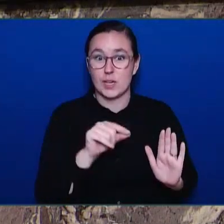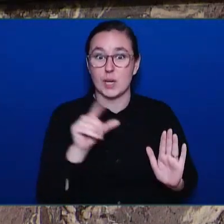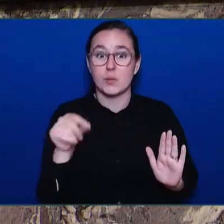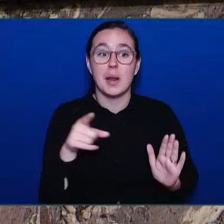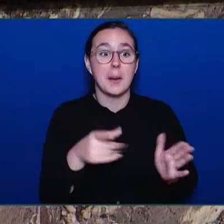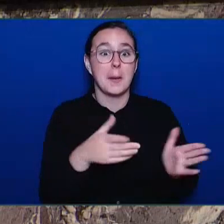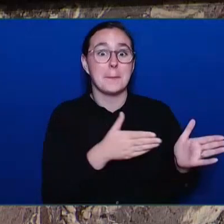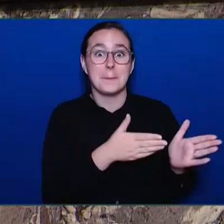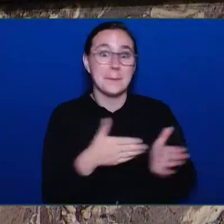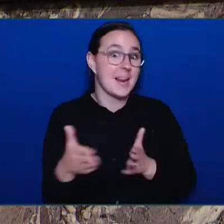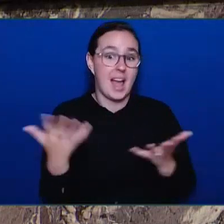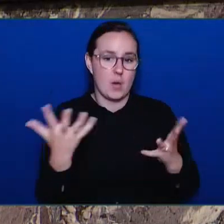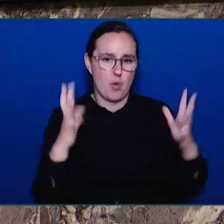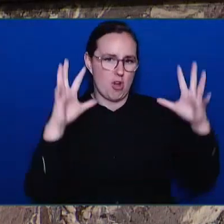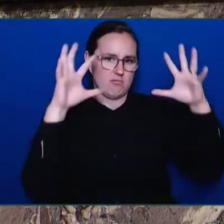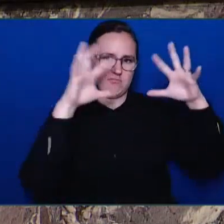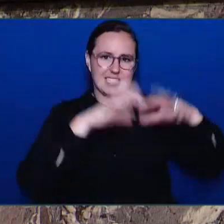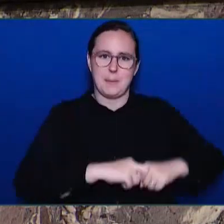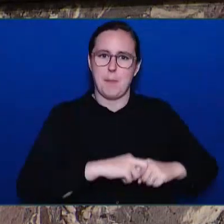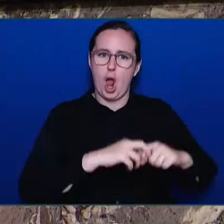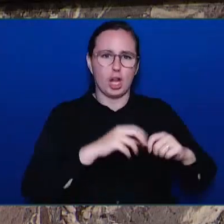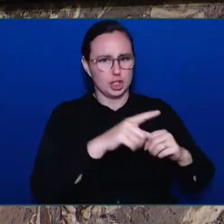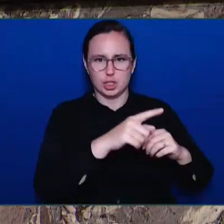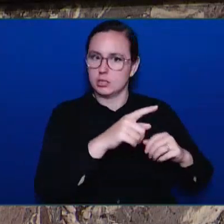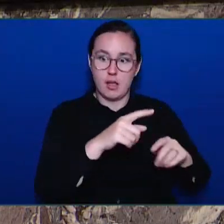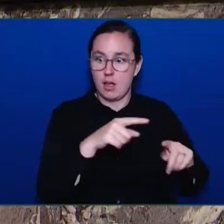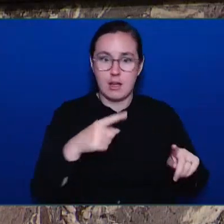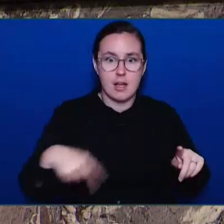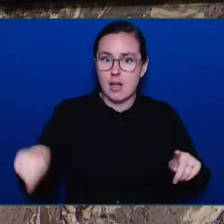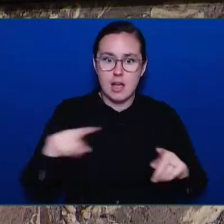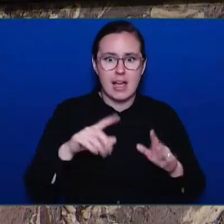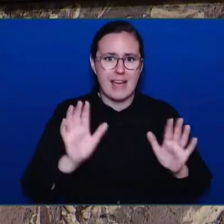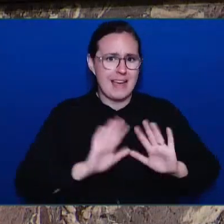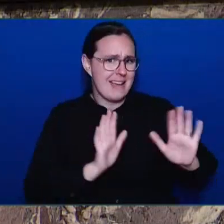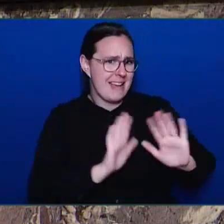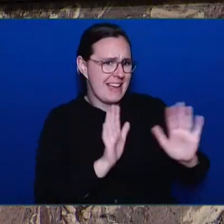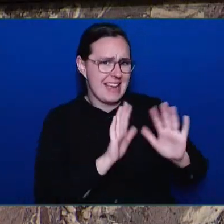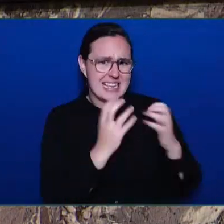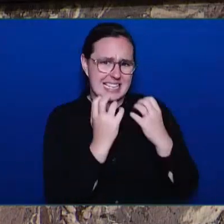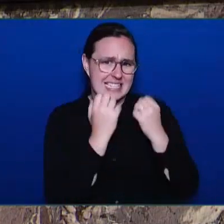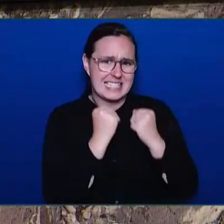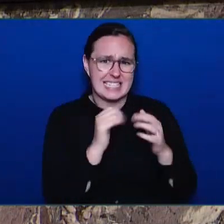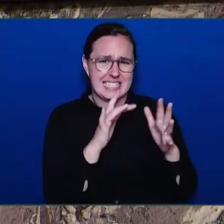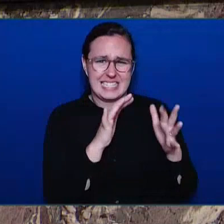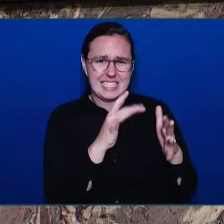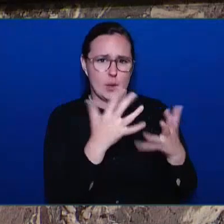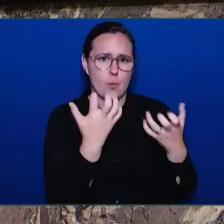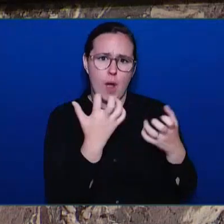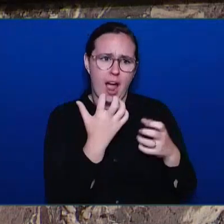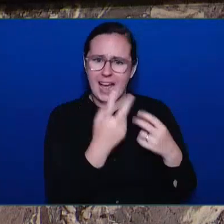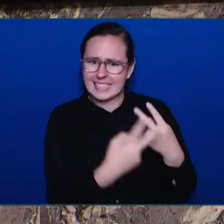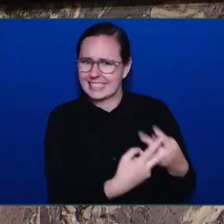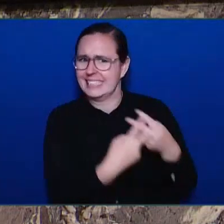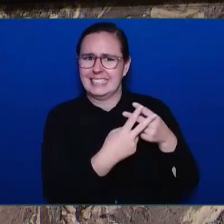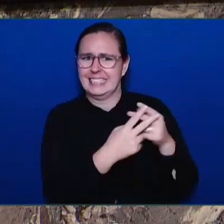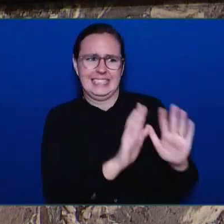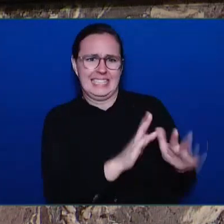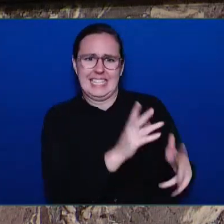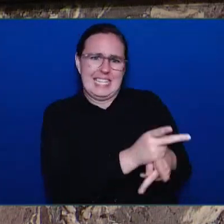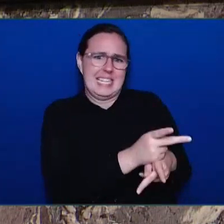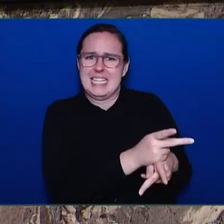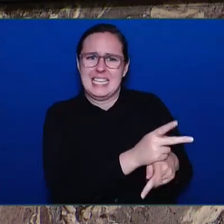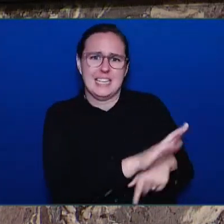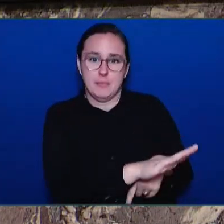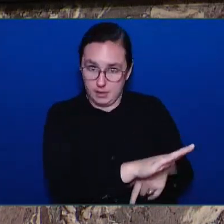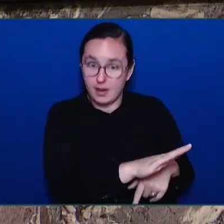it and made some important discoveries in the process. It turned out the station had strong connections to the